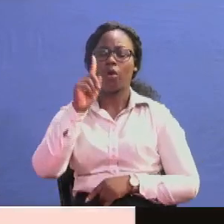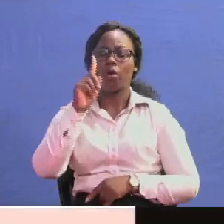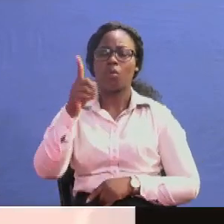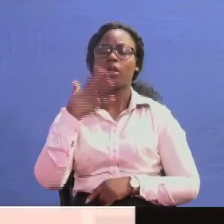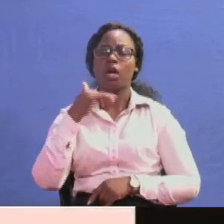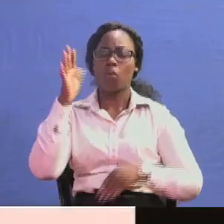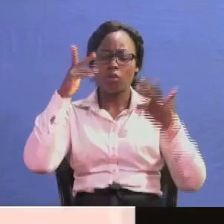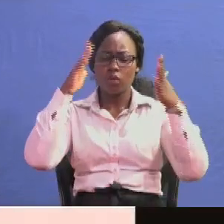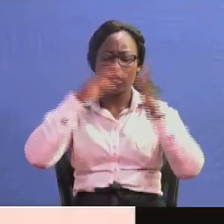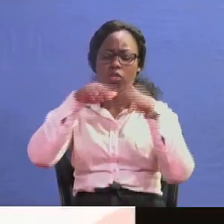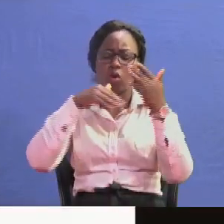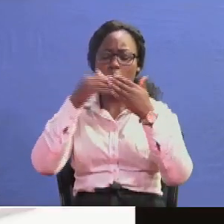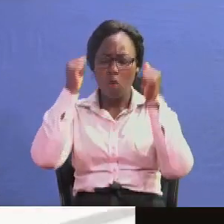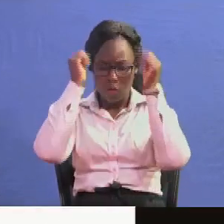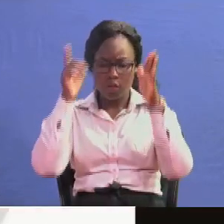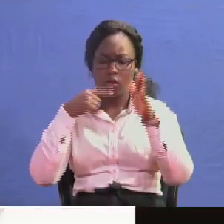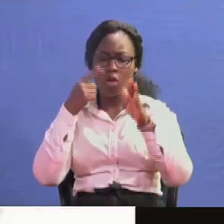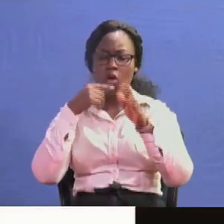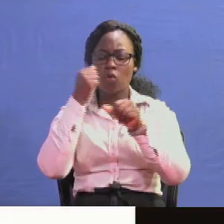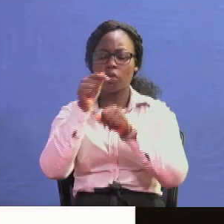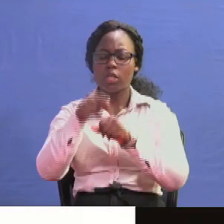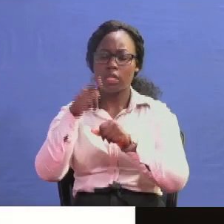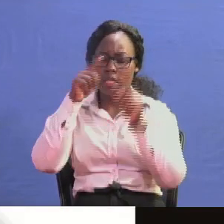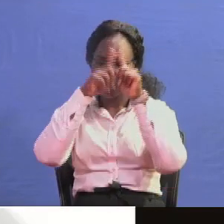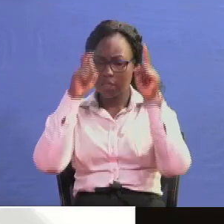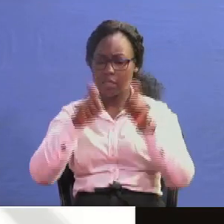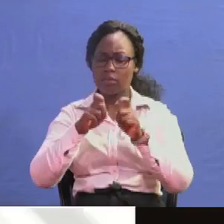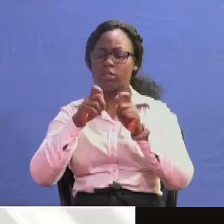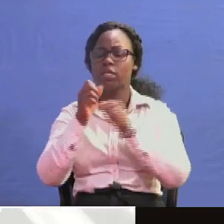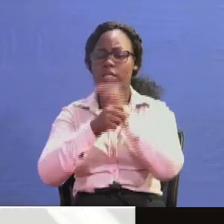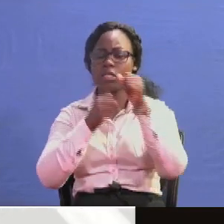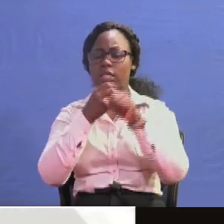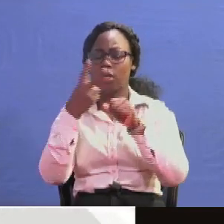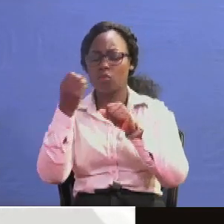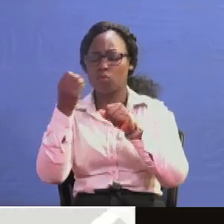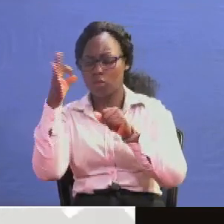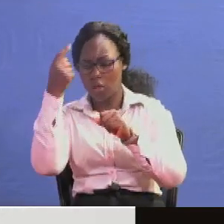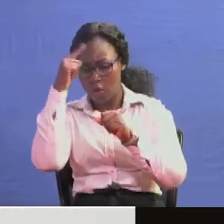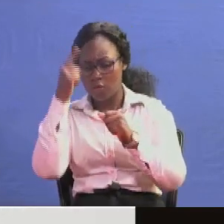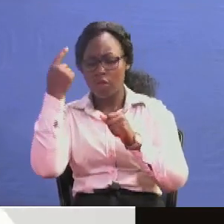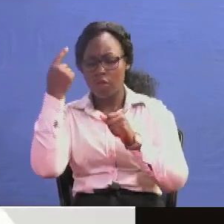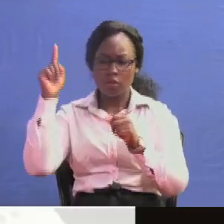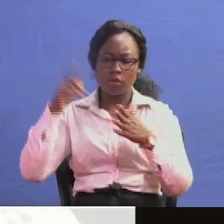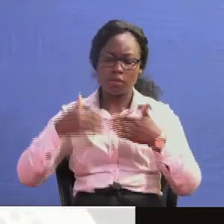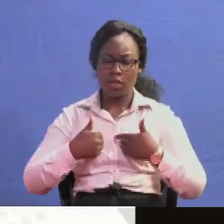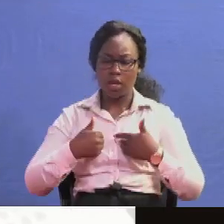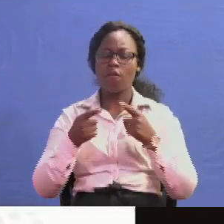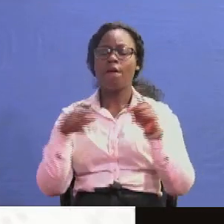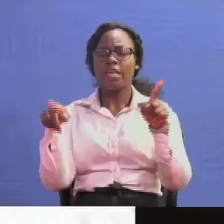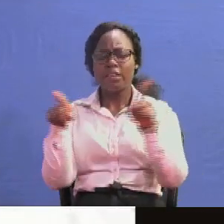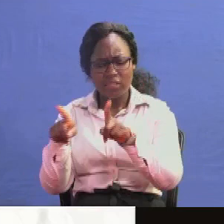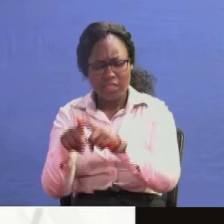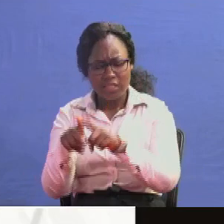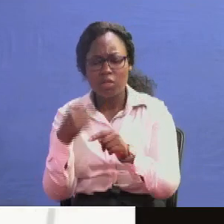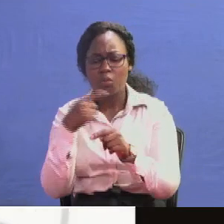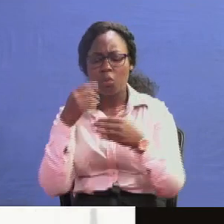congratulate all students who cite kcp in the year 2023 irrespective of the scores that they made even those who had